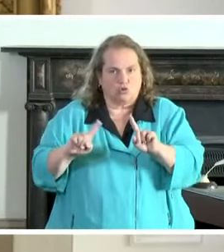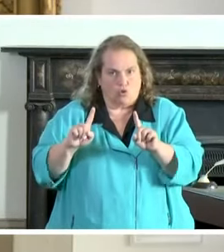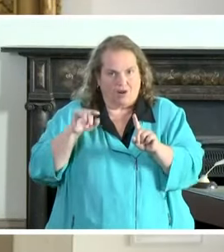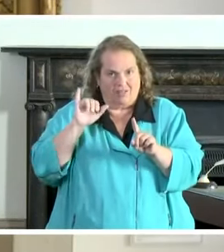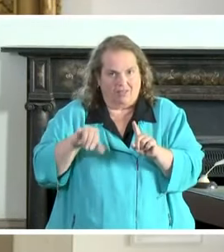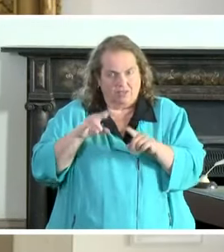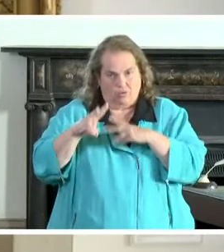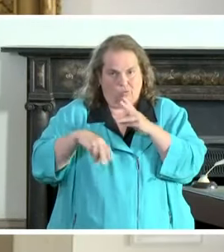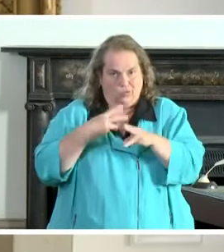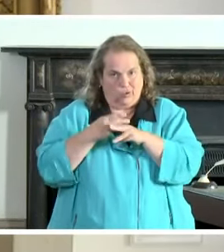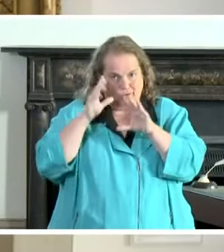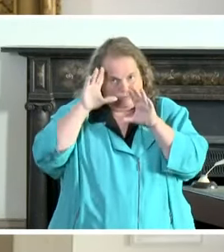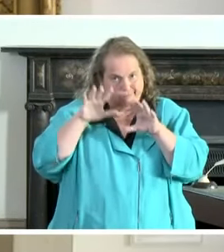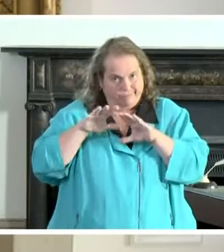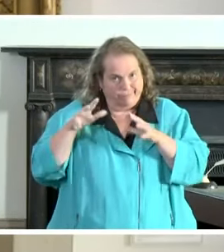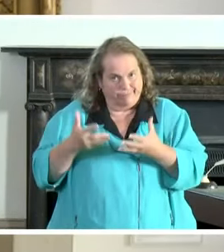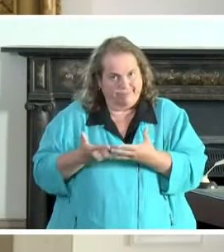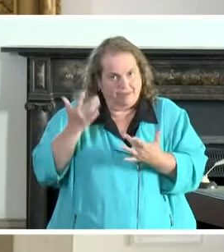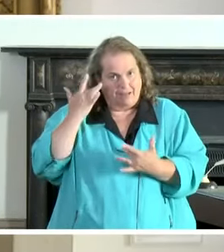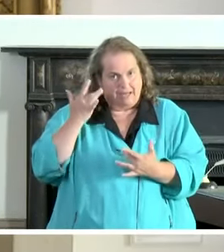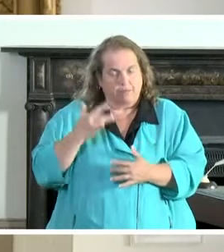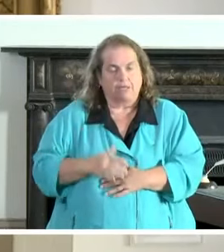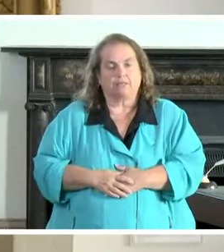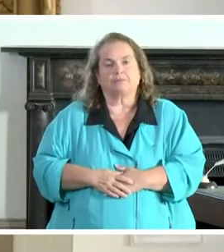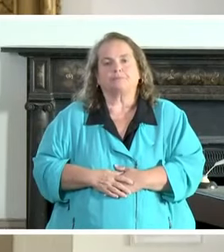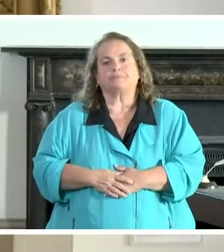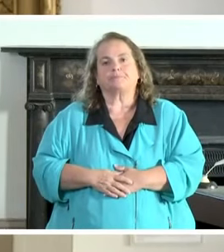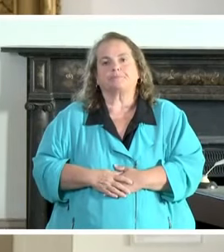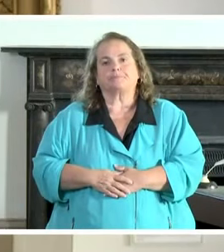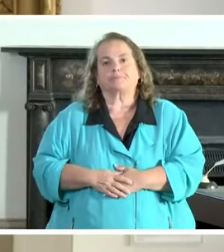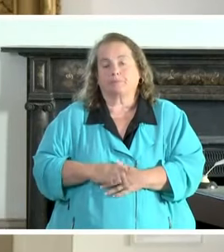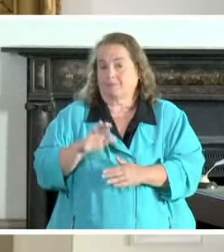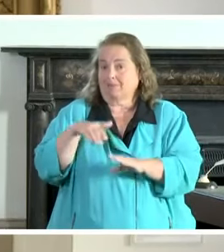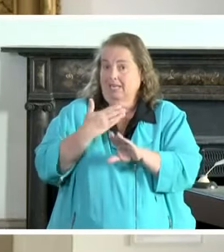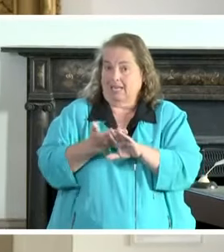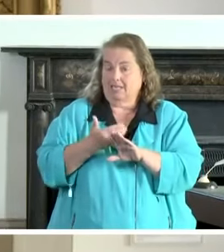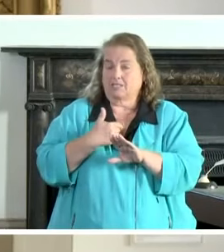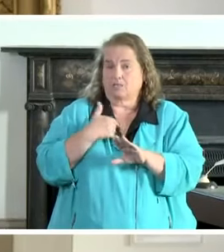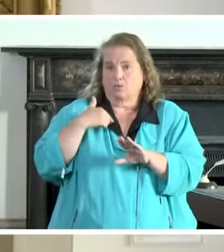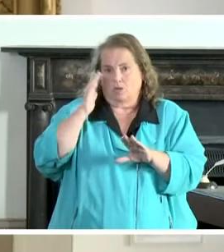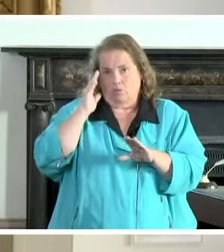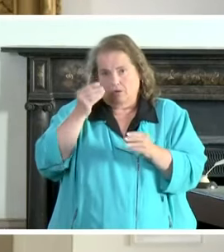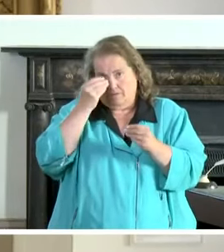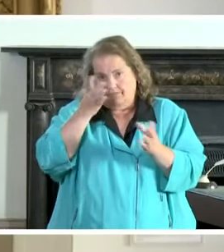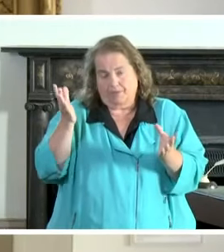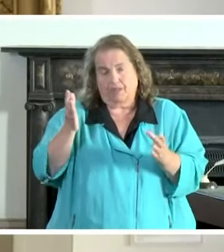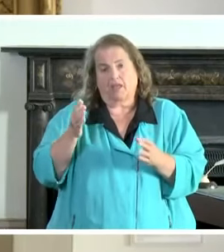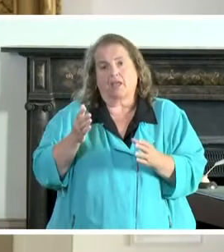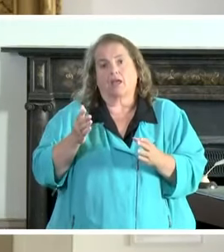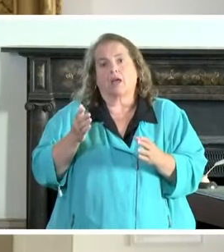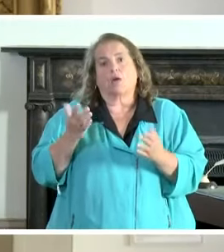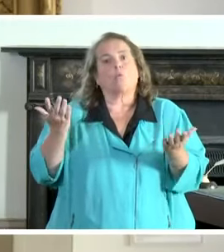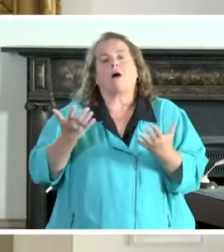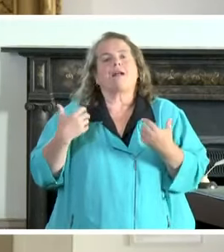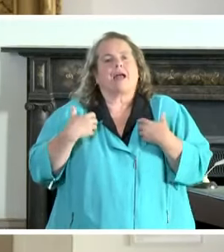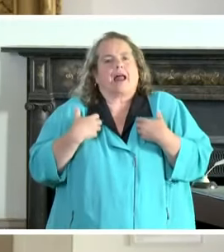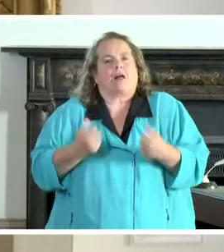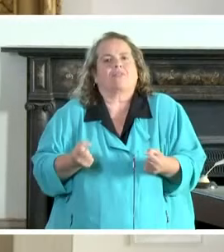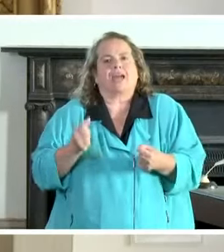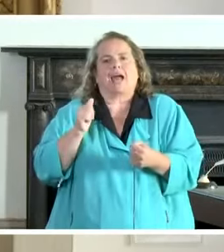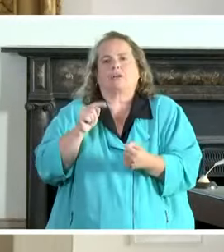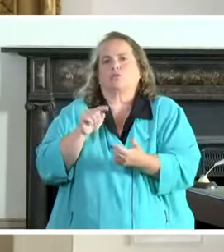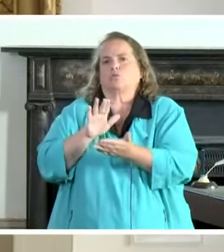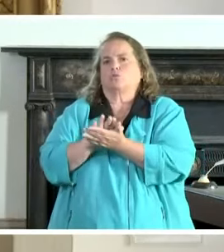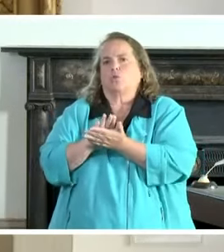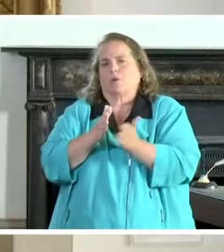next we're going to uh unveil the healthy at schools plan i know